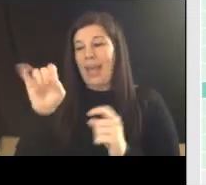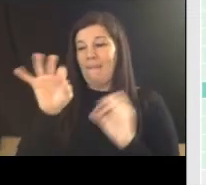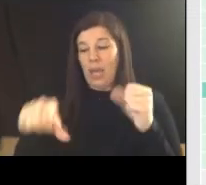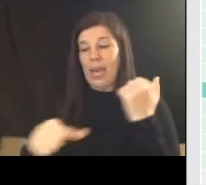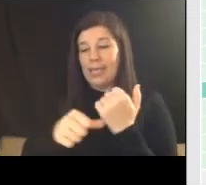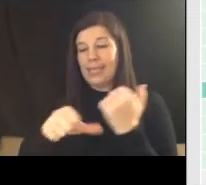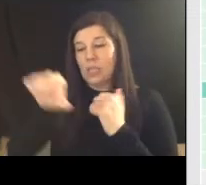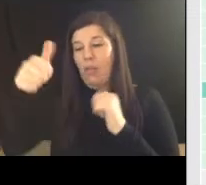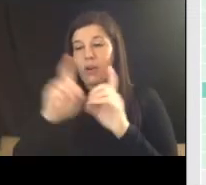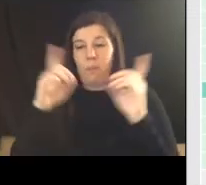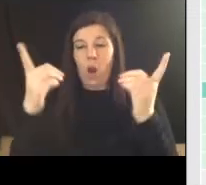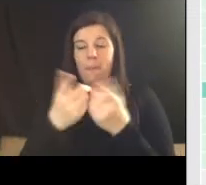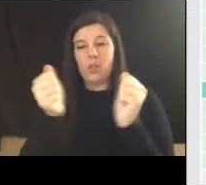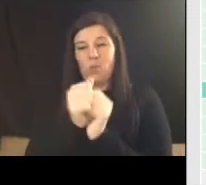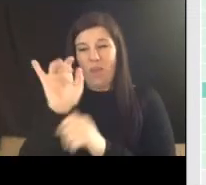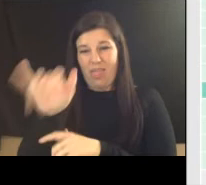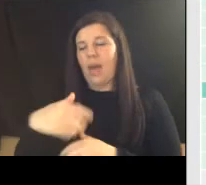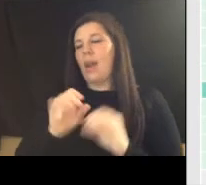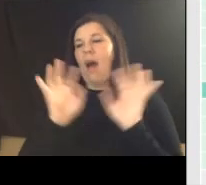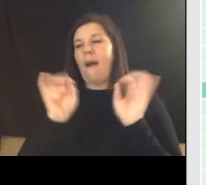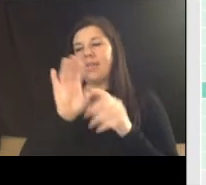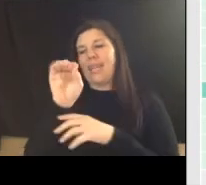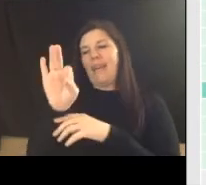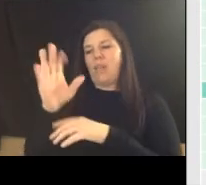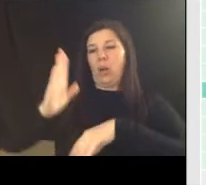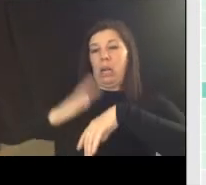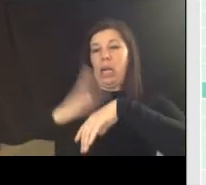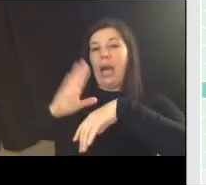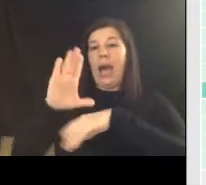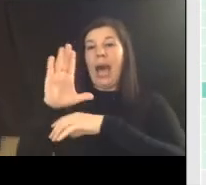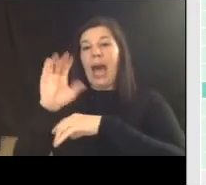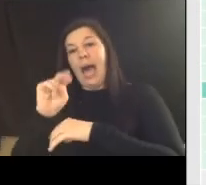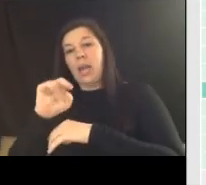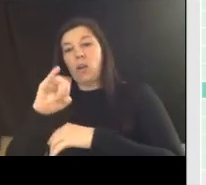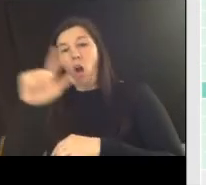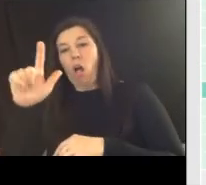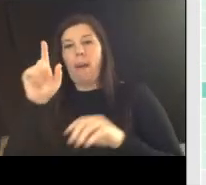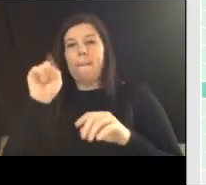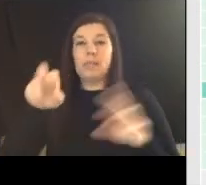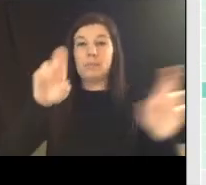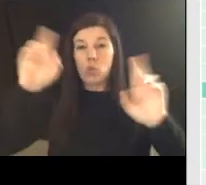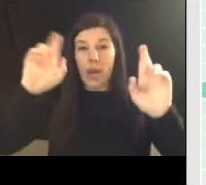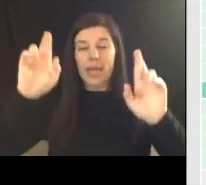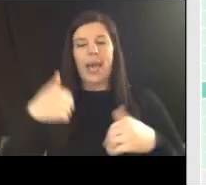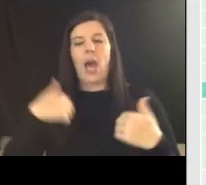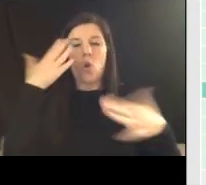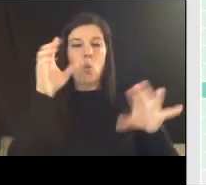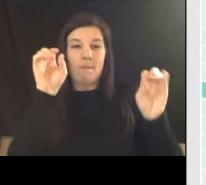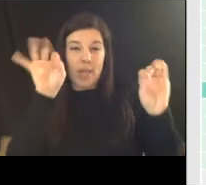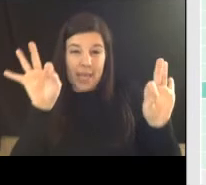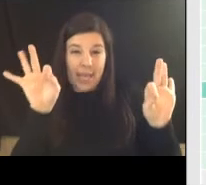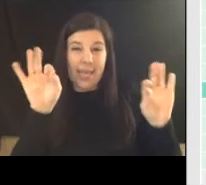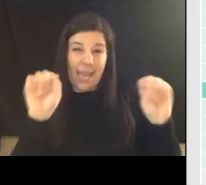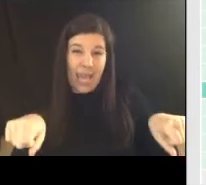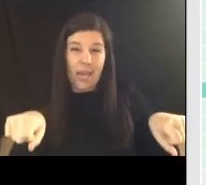um obviously you know they're on call they have to be ready to go i understand that i don't know if there's anything that we can do to assist our sister